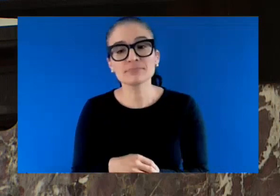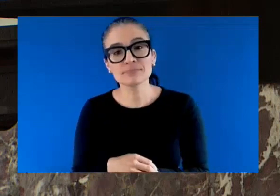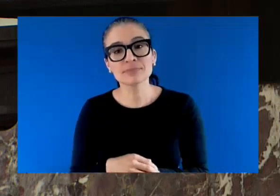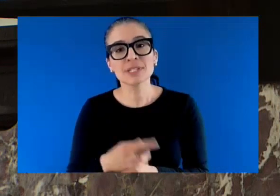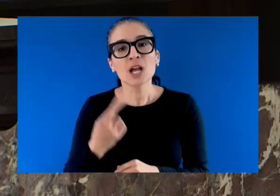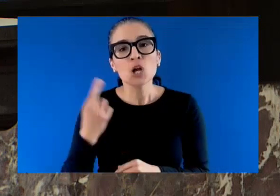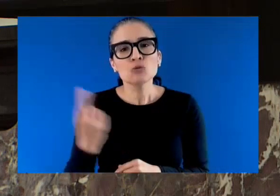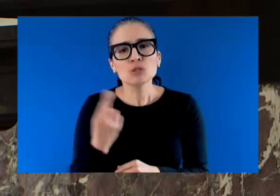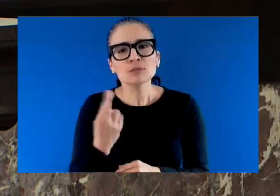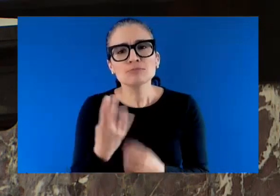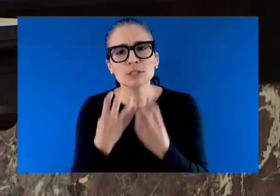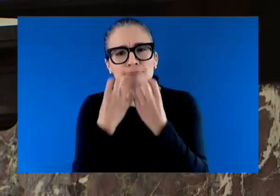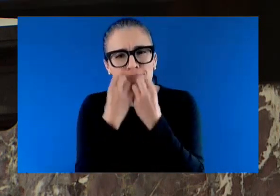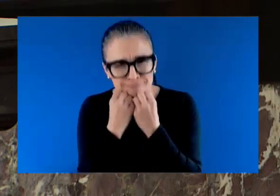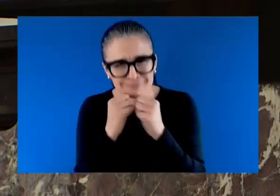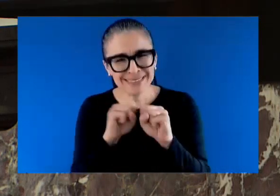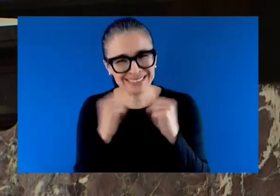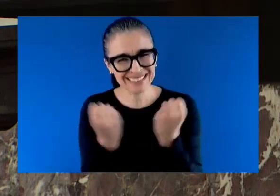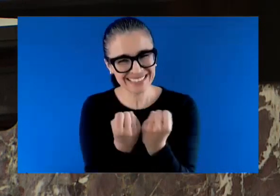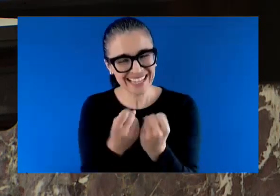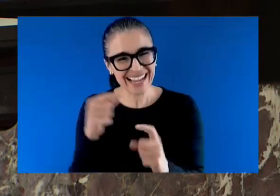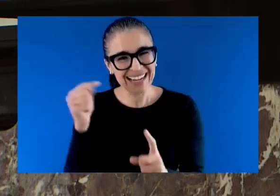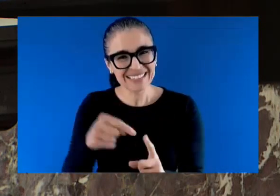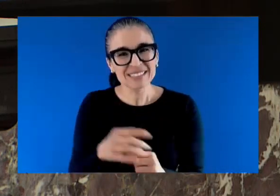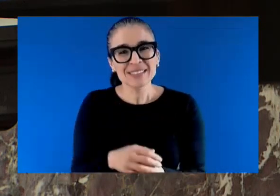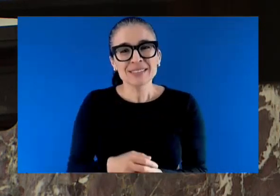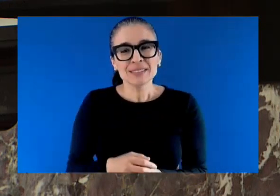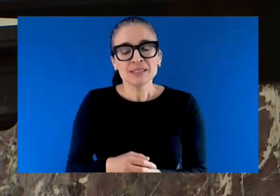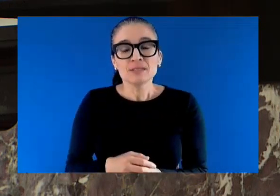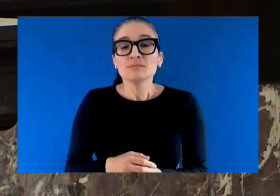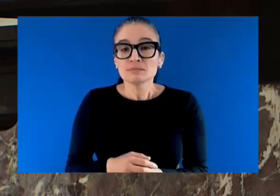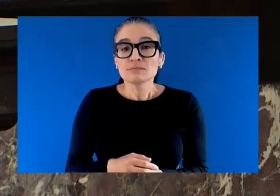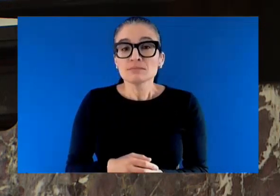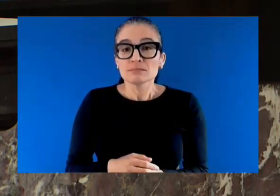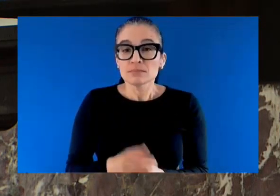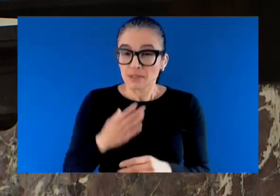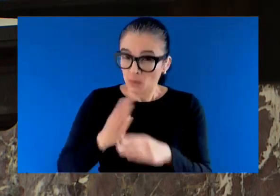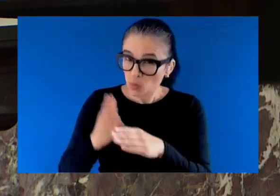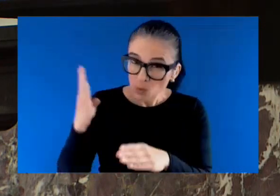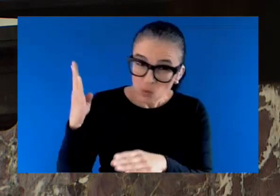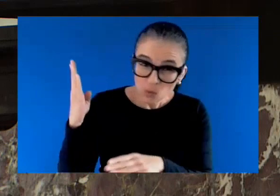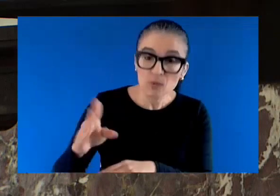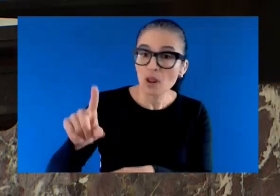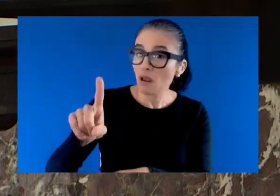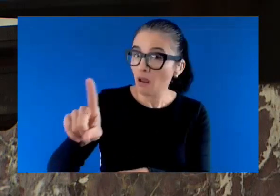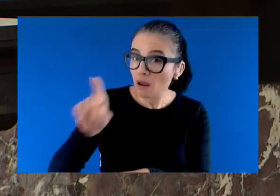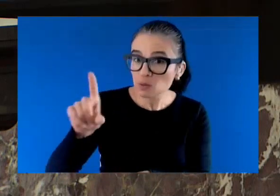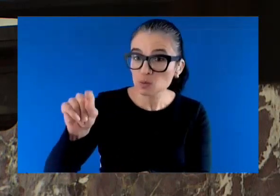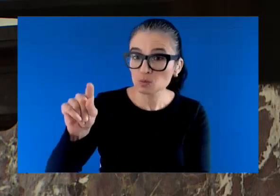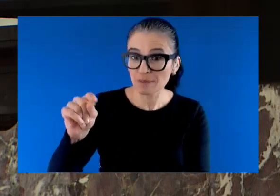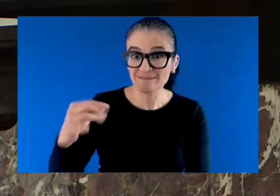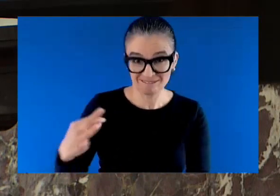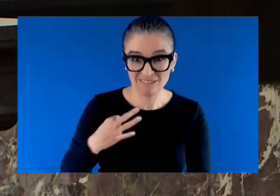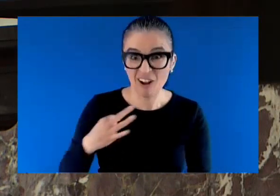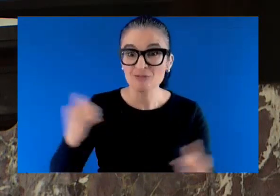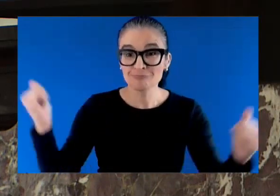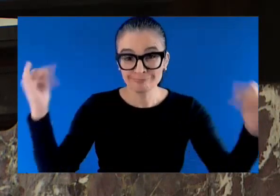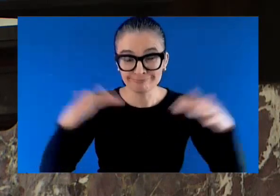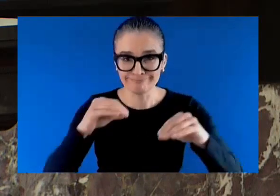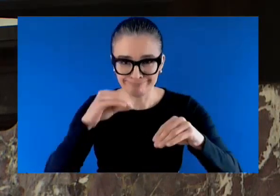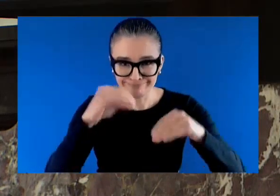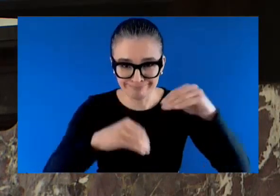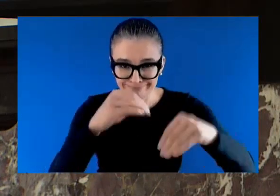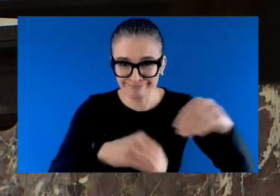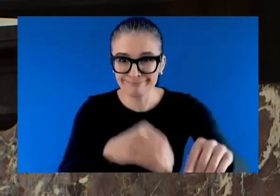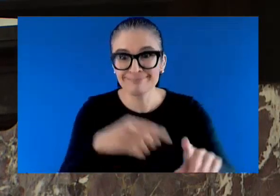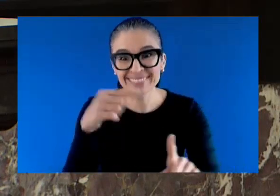who came together to plant the fourth Miyawaki forest in Richmond, BC. While working, I had some discussions I wish to share in this